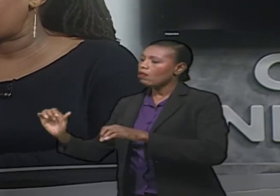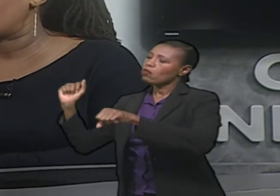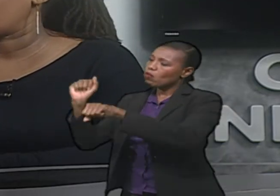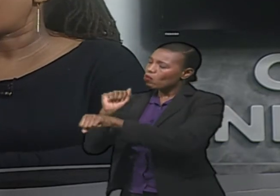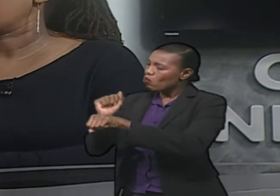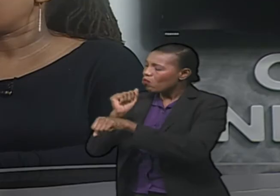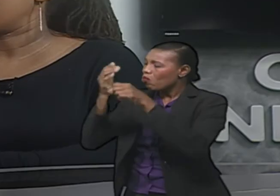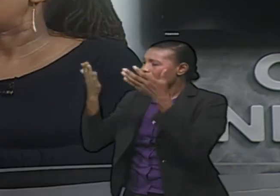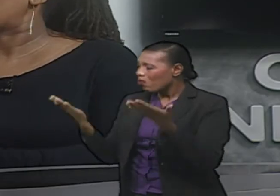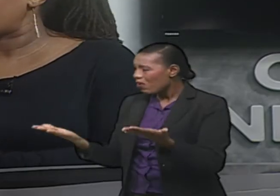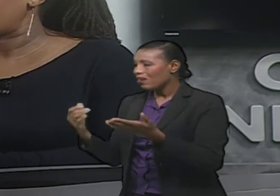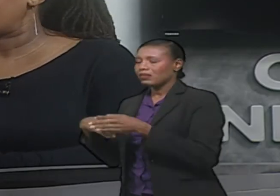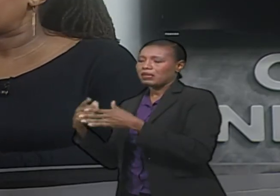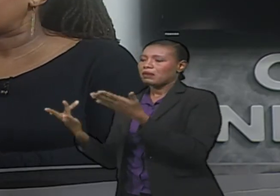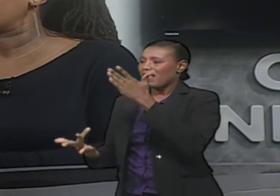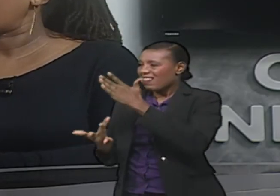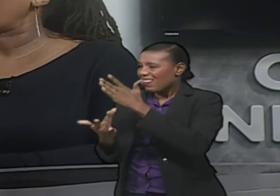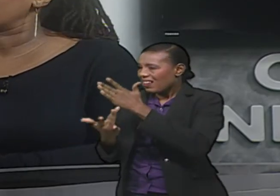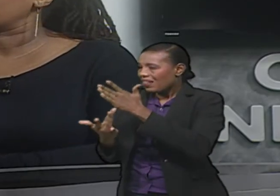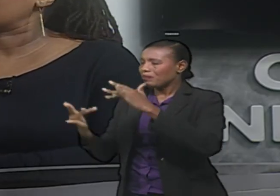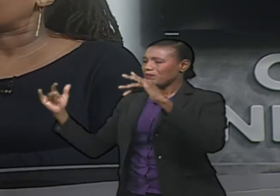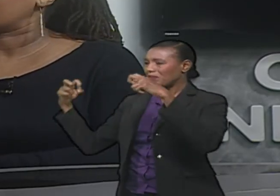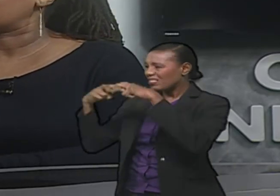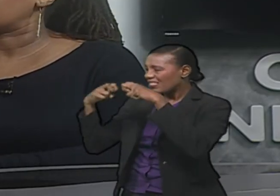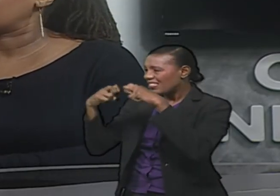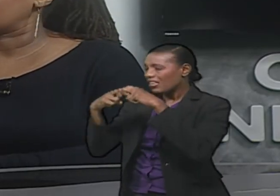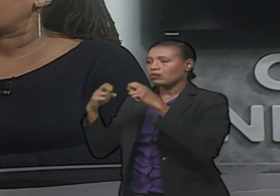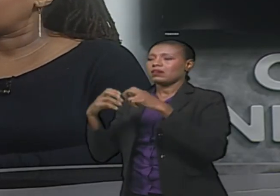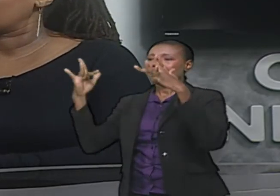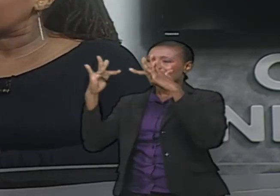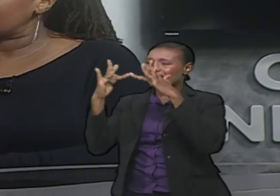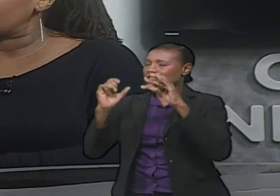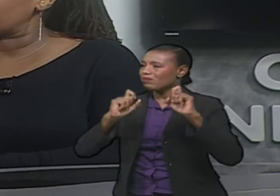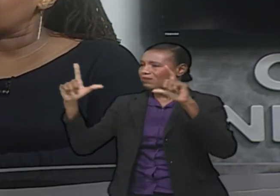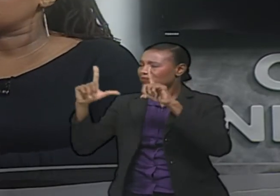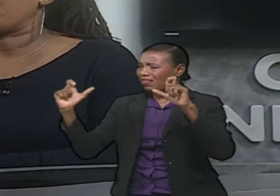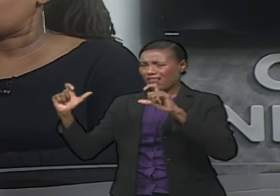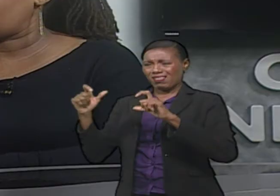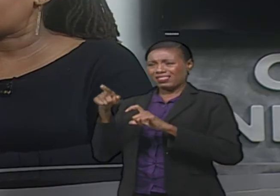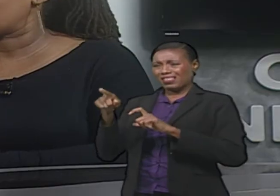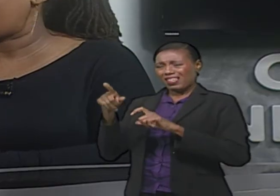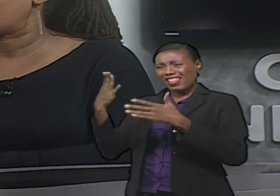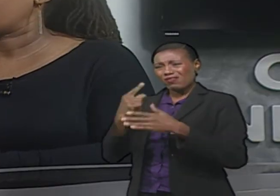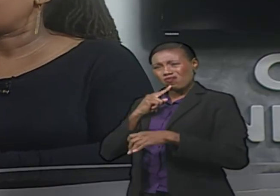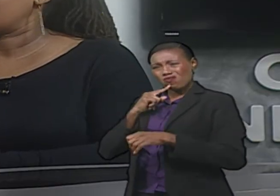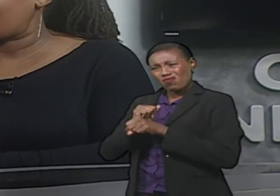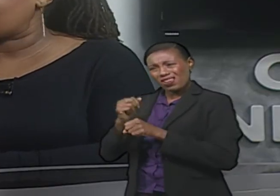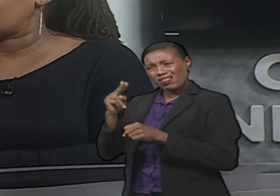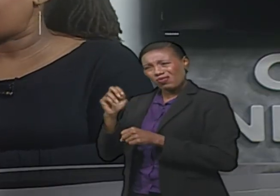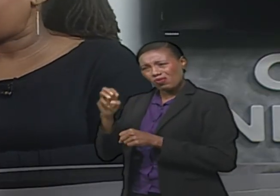of the profession may be electronic threats because how do people tell the difference between real news produced by journalists who have